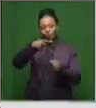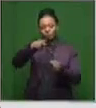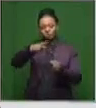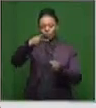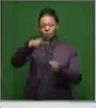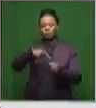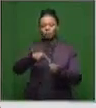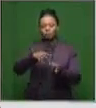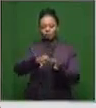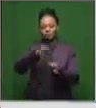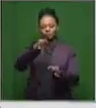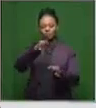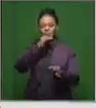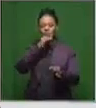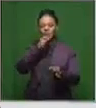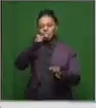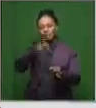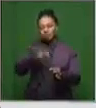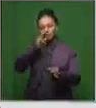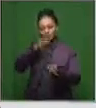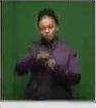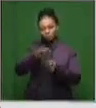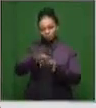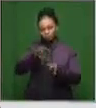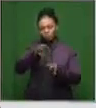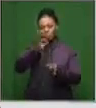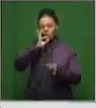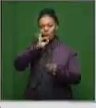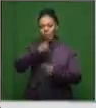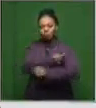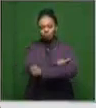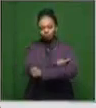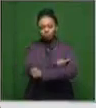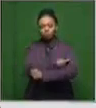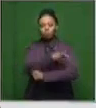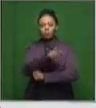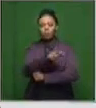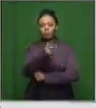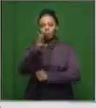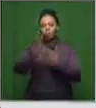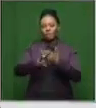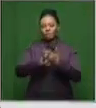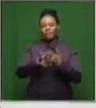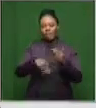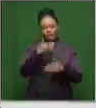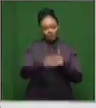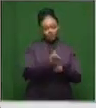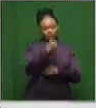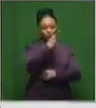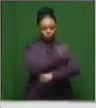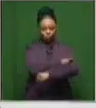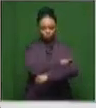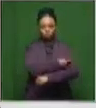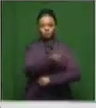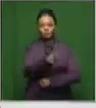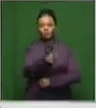meaning the person would have to get a second dose in about four weeks or so after the first dose. And that is quite difficult to do, to find the